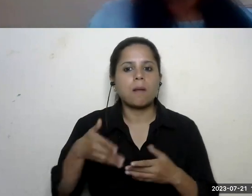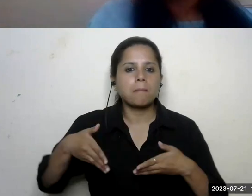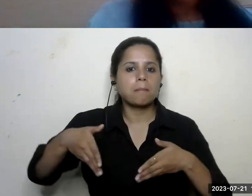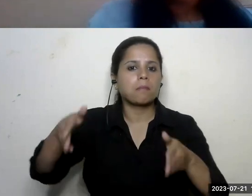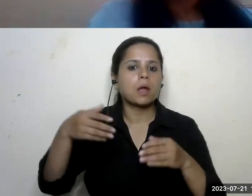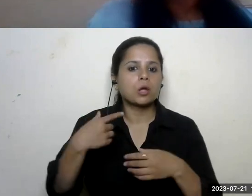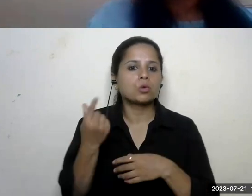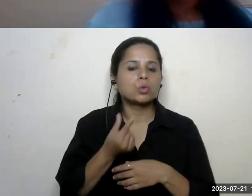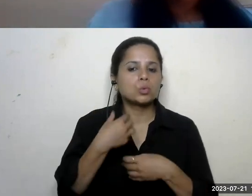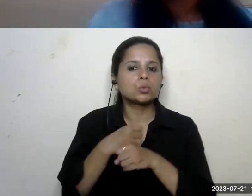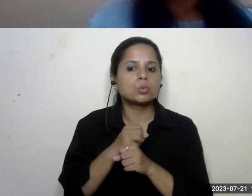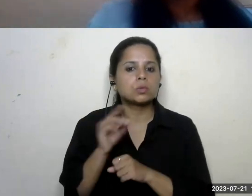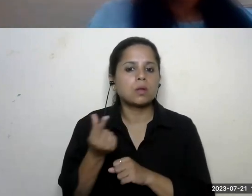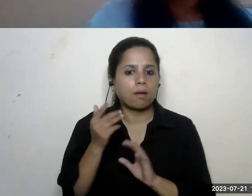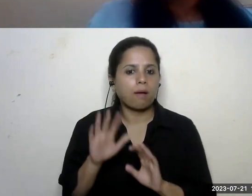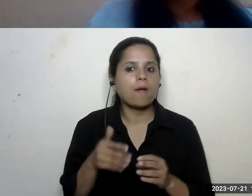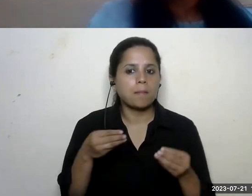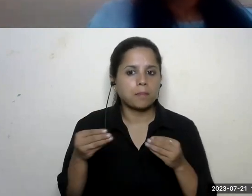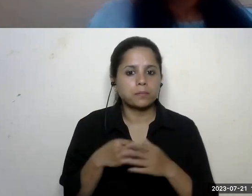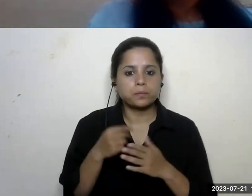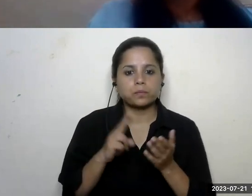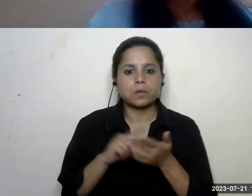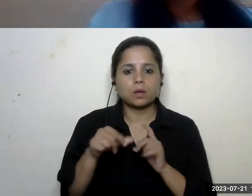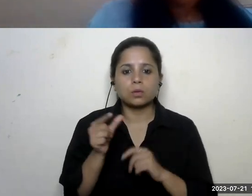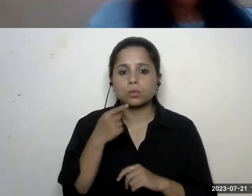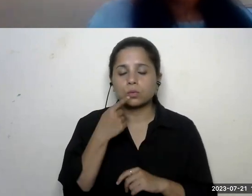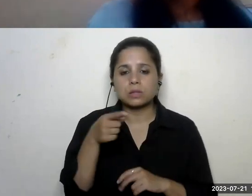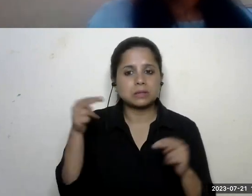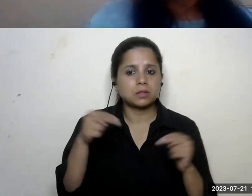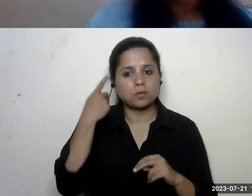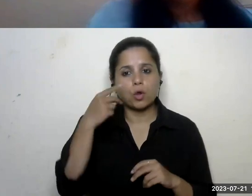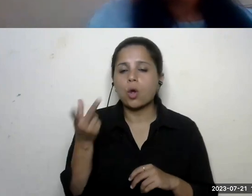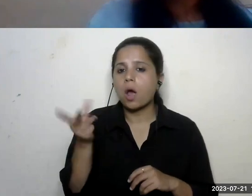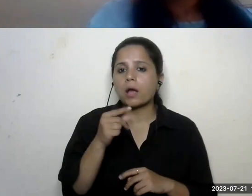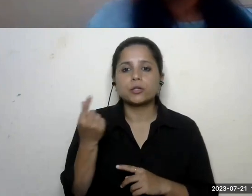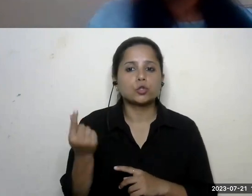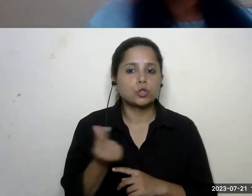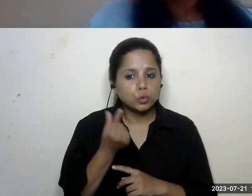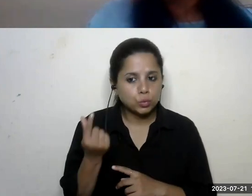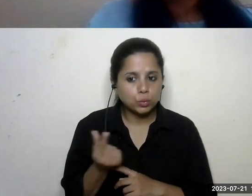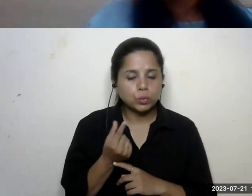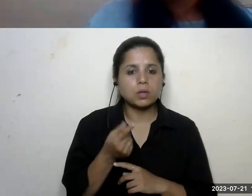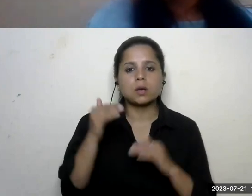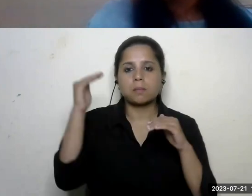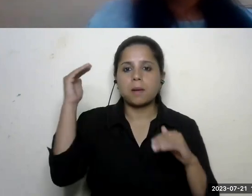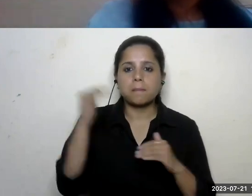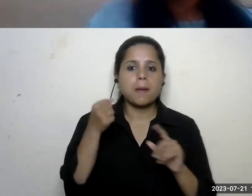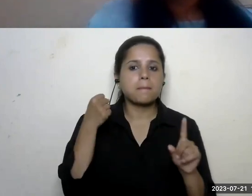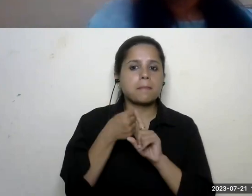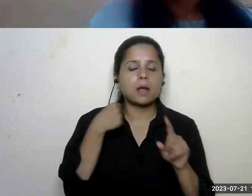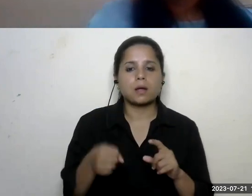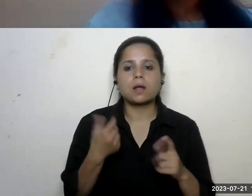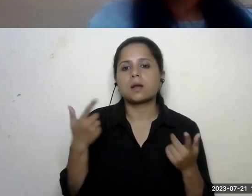neetu says i think there is a need for reusing uh to reduce the impact of